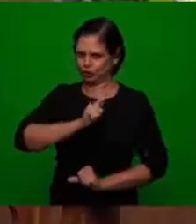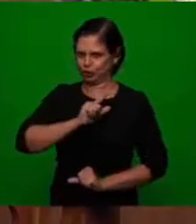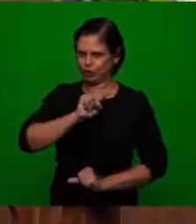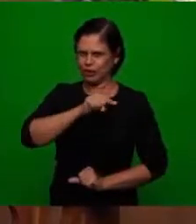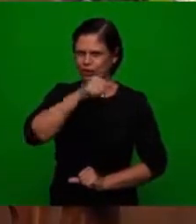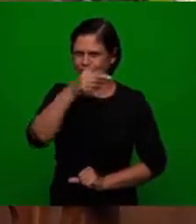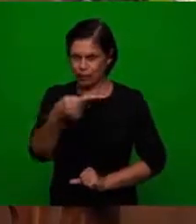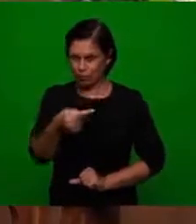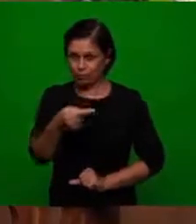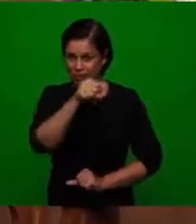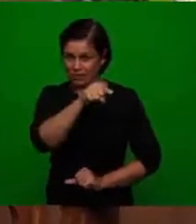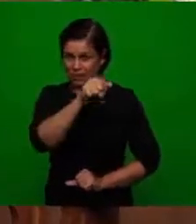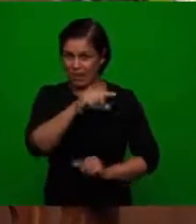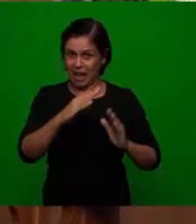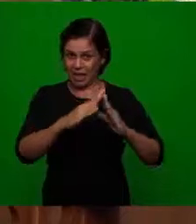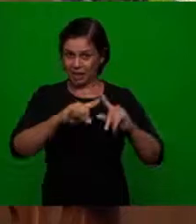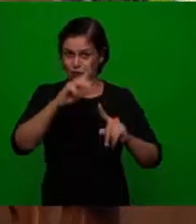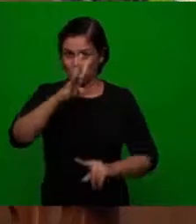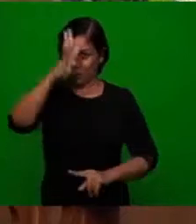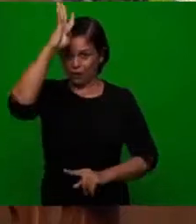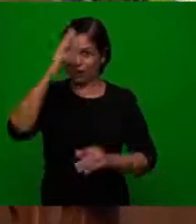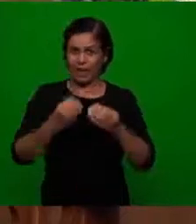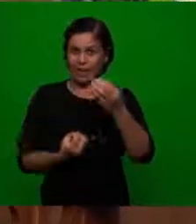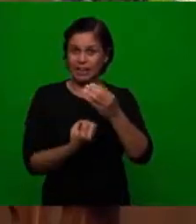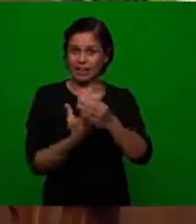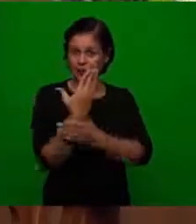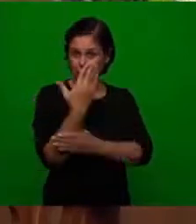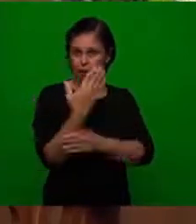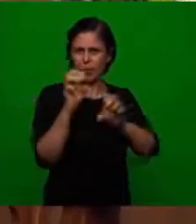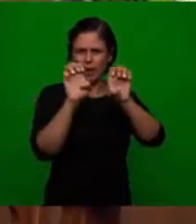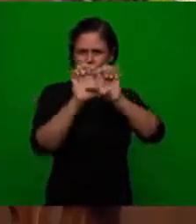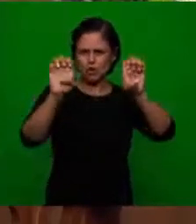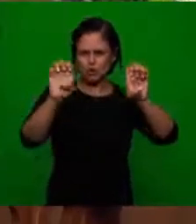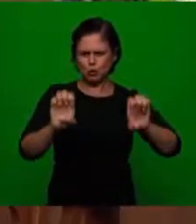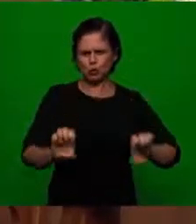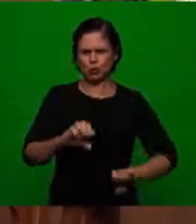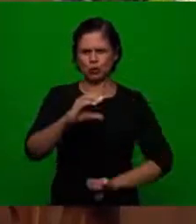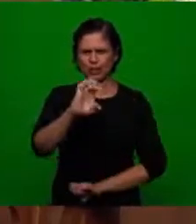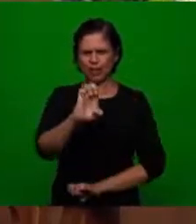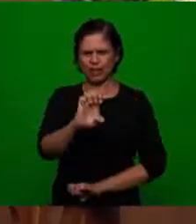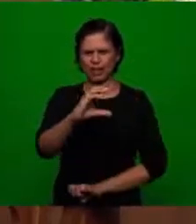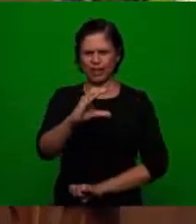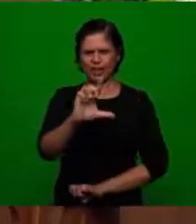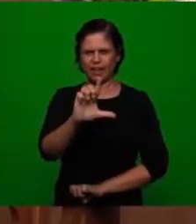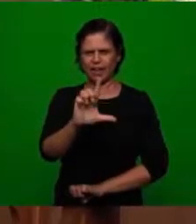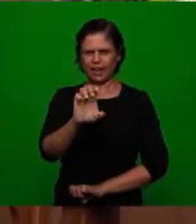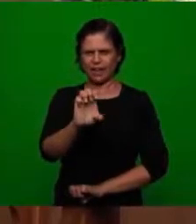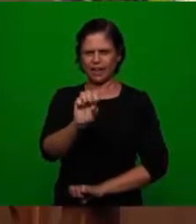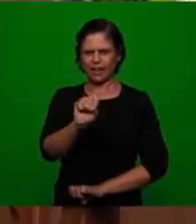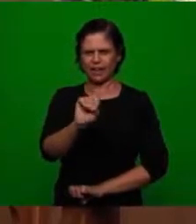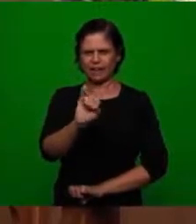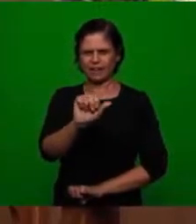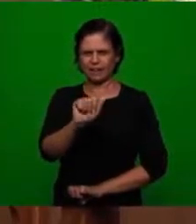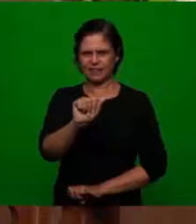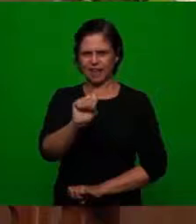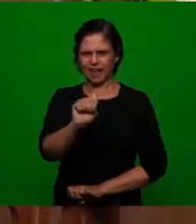was 1312 they built a ecclesiastic structure what did it make